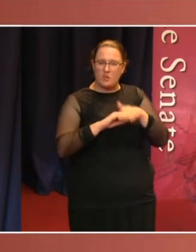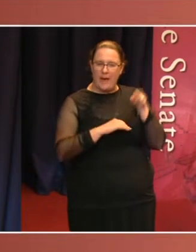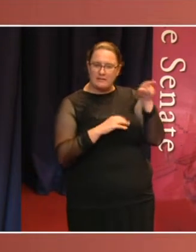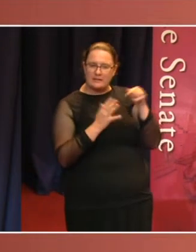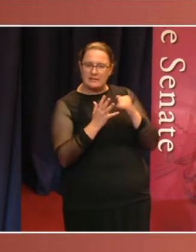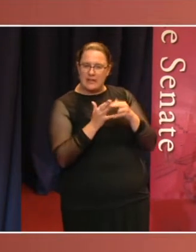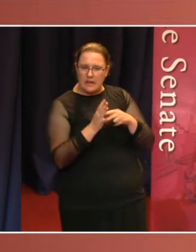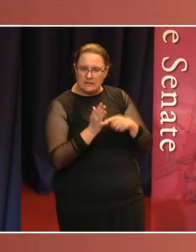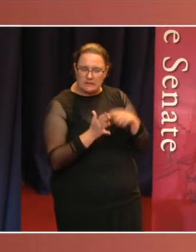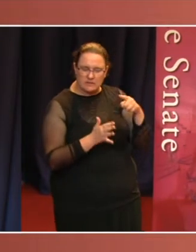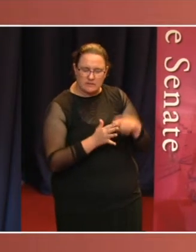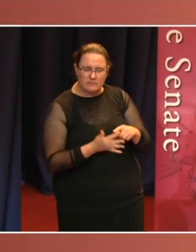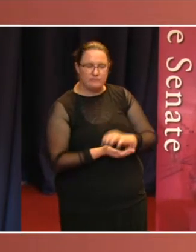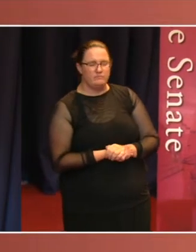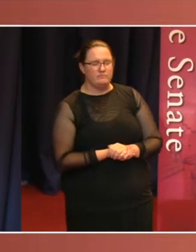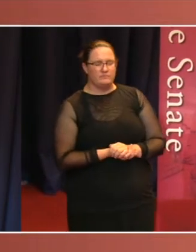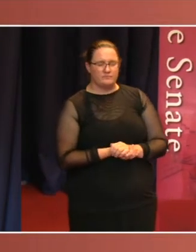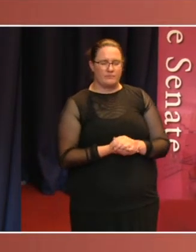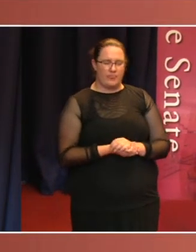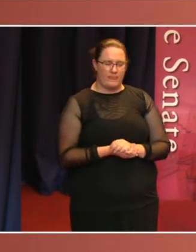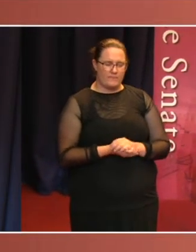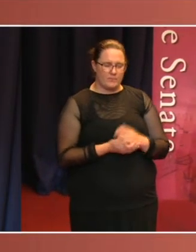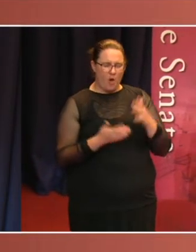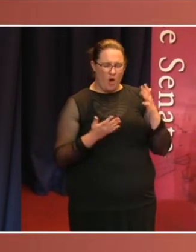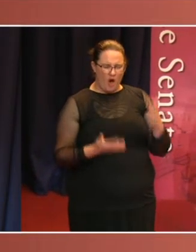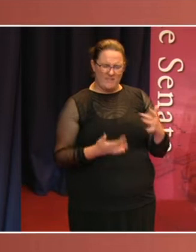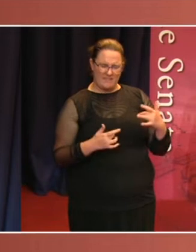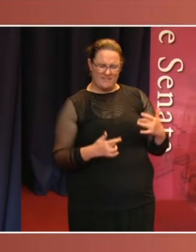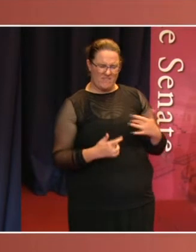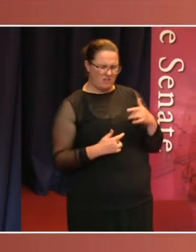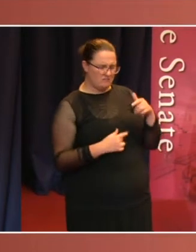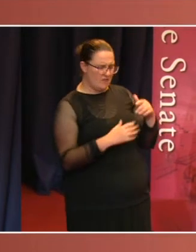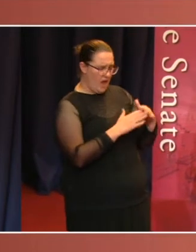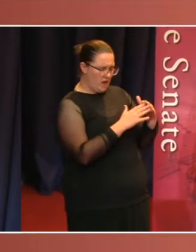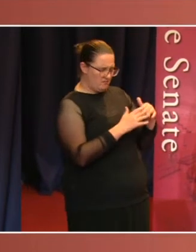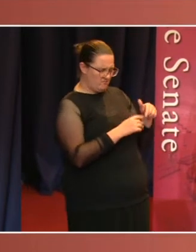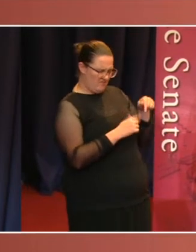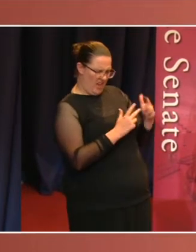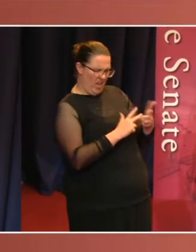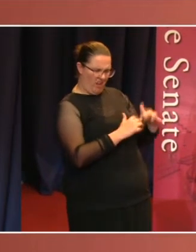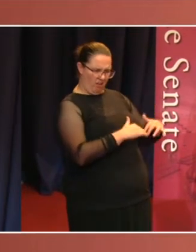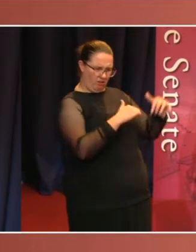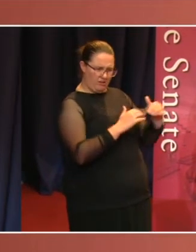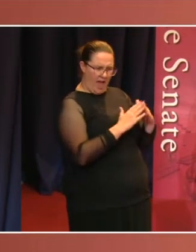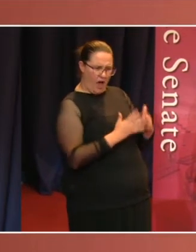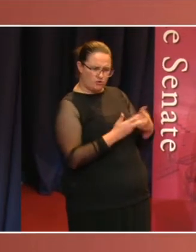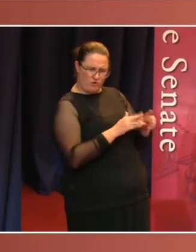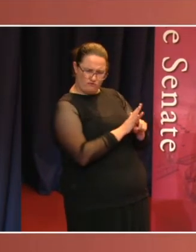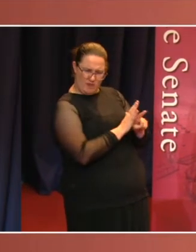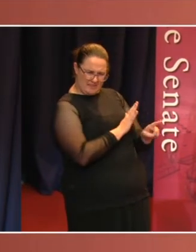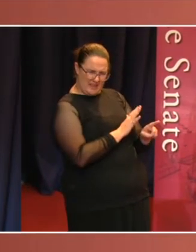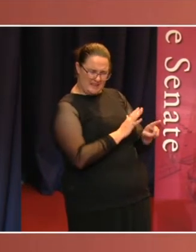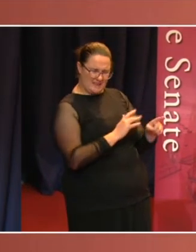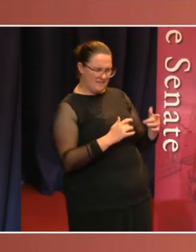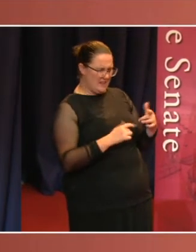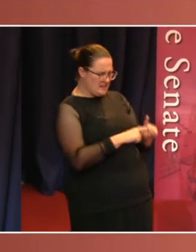the Senate and the House of Representatives that are not there, wrongly answering that Ministers must come from the House, that